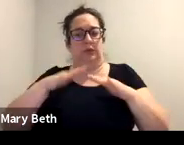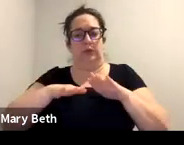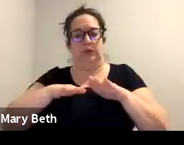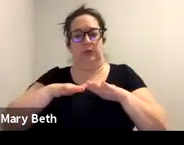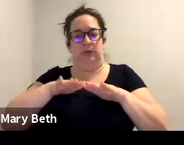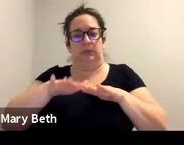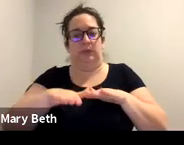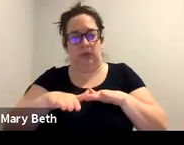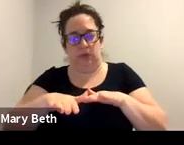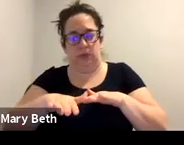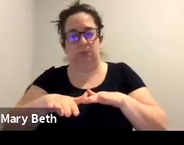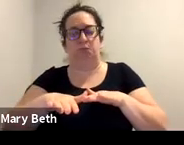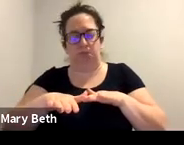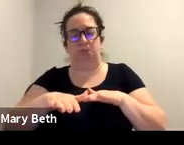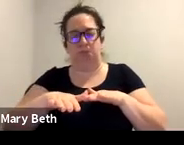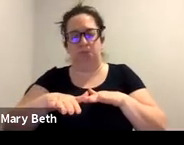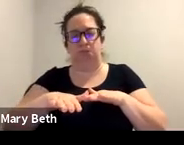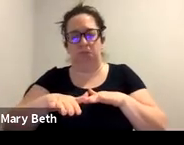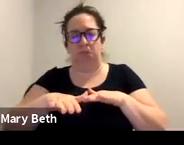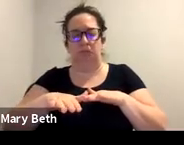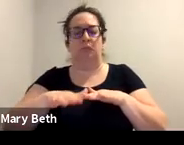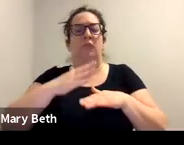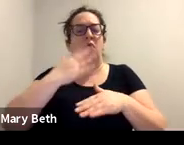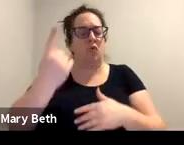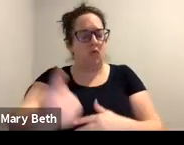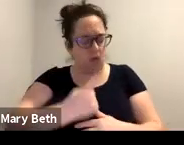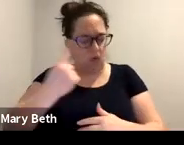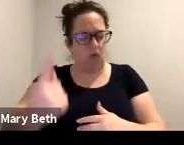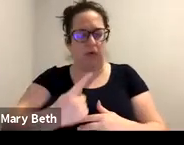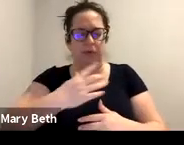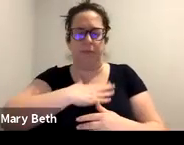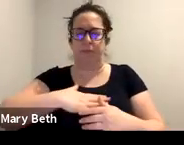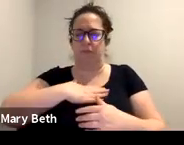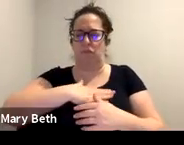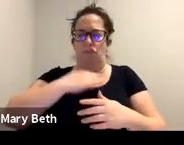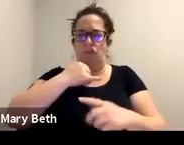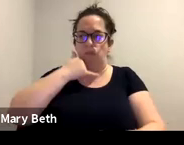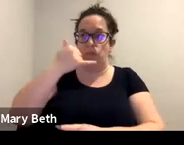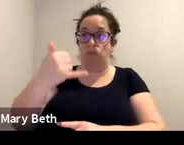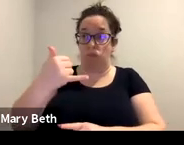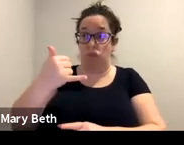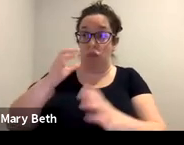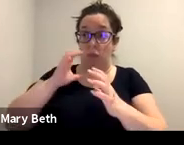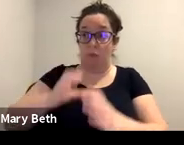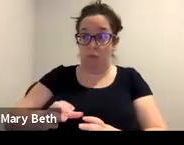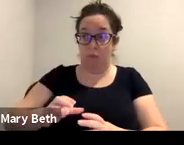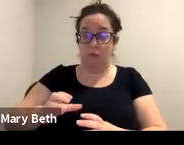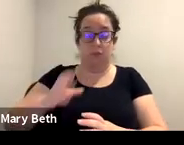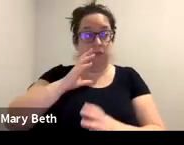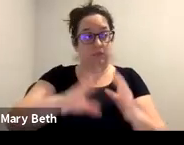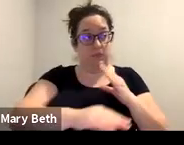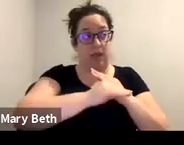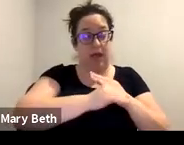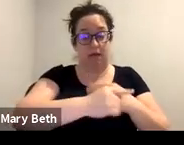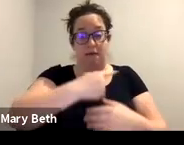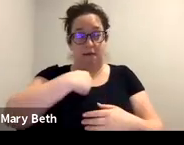or your position, um, you can always, you know, be on a call with a client with us to ensure that you're not the